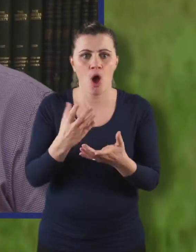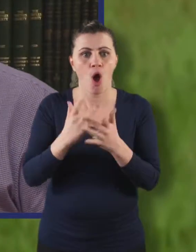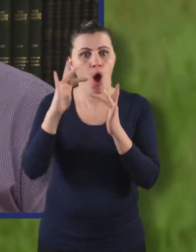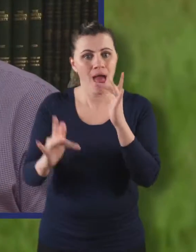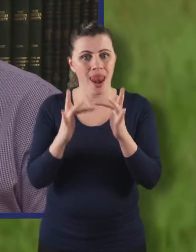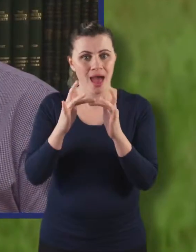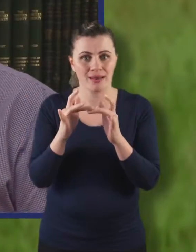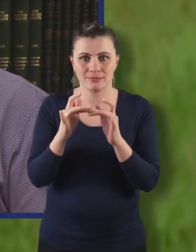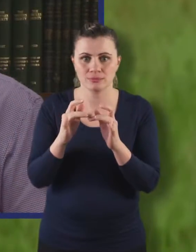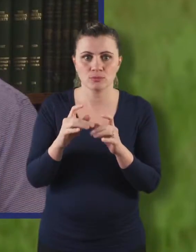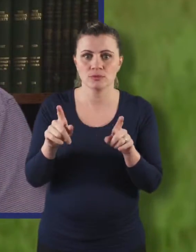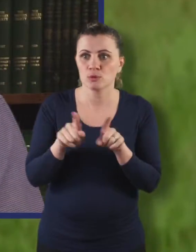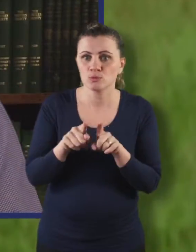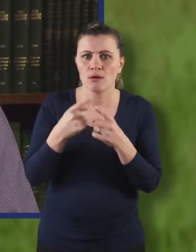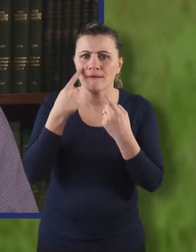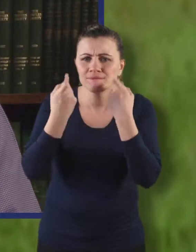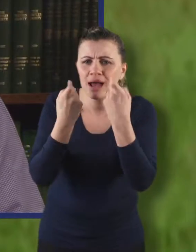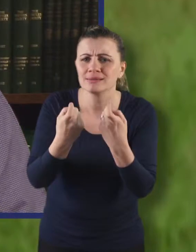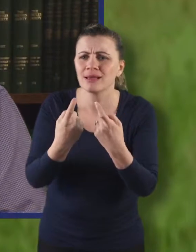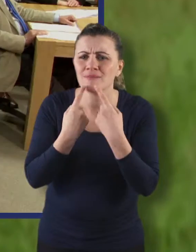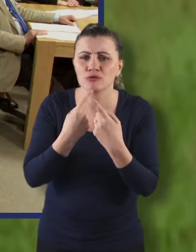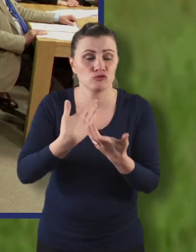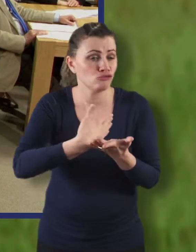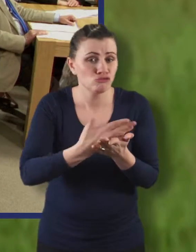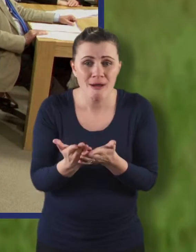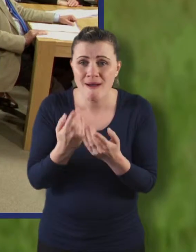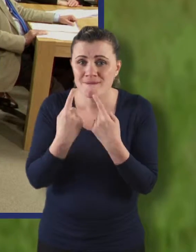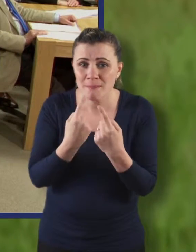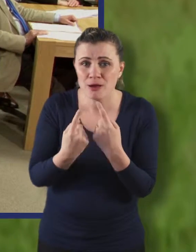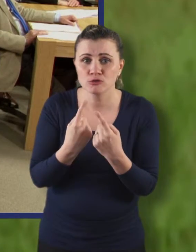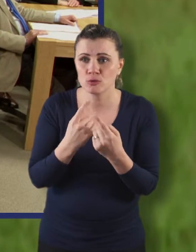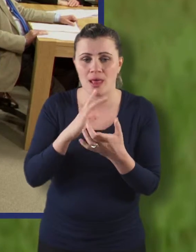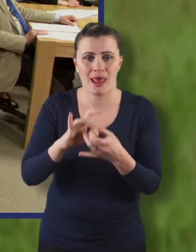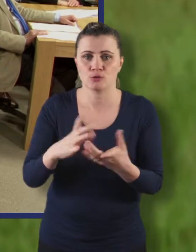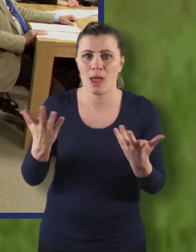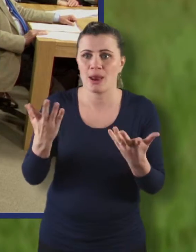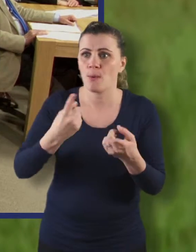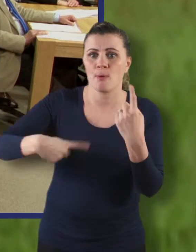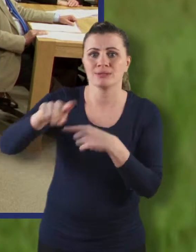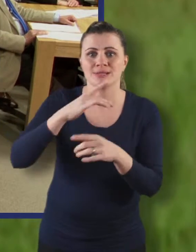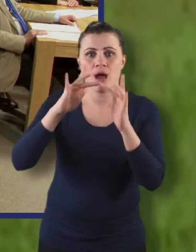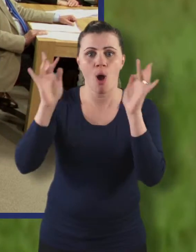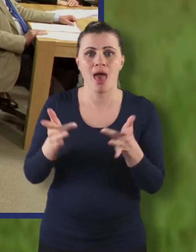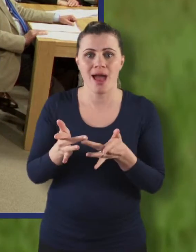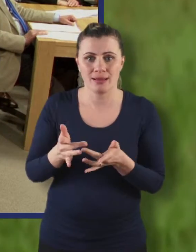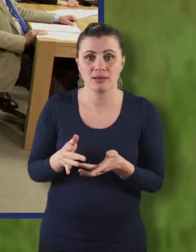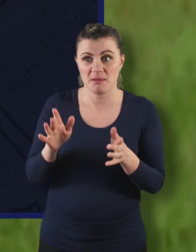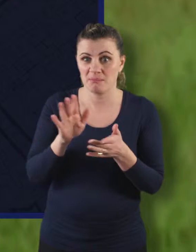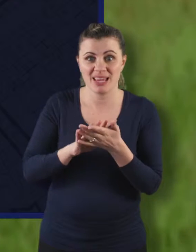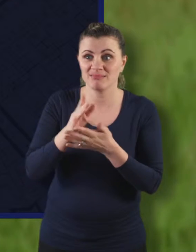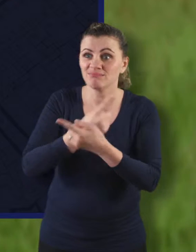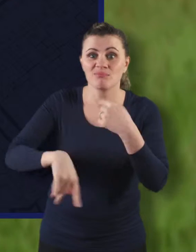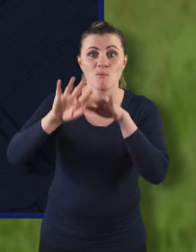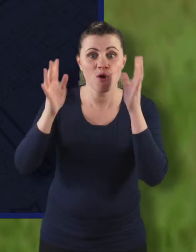discover and share things across the world. So in short, social media is the best way to engage in conversations across the world via the internet.